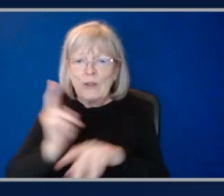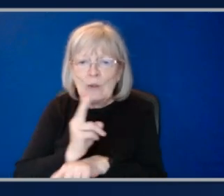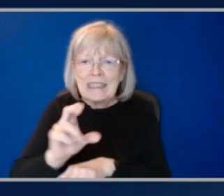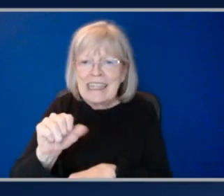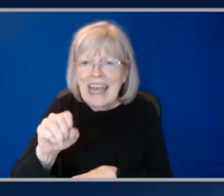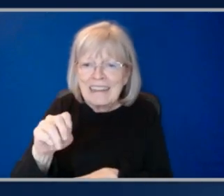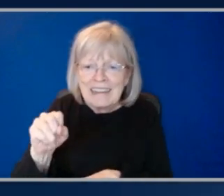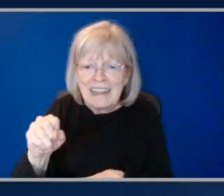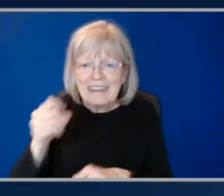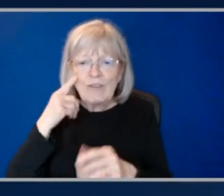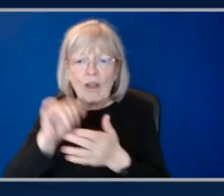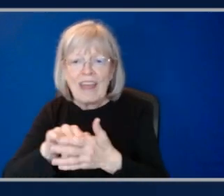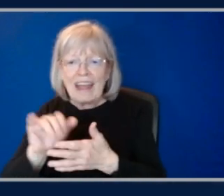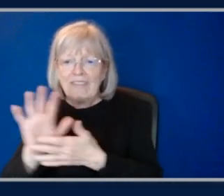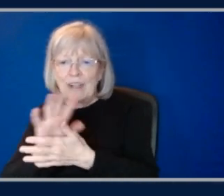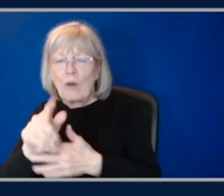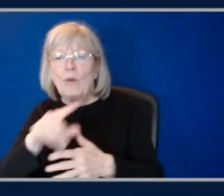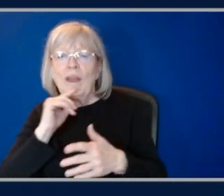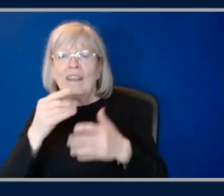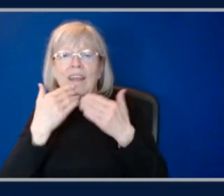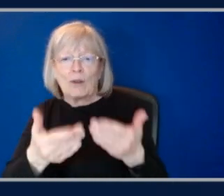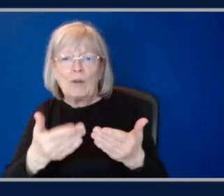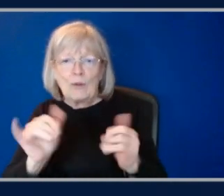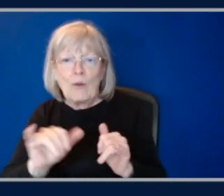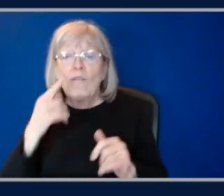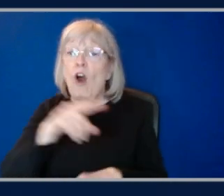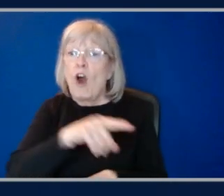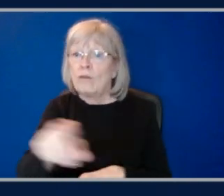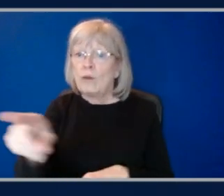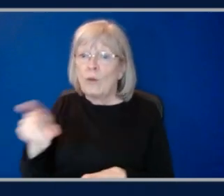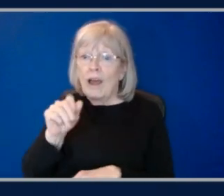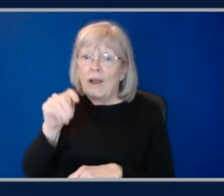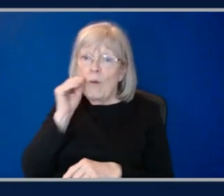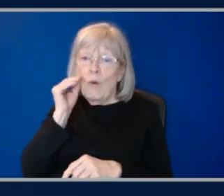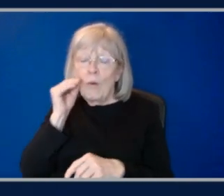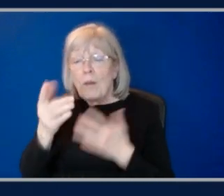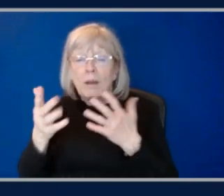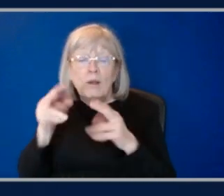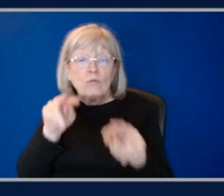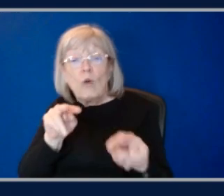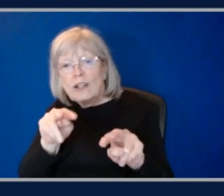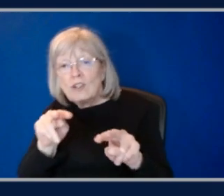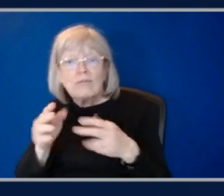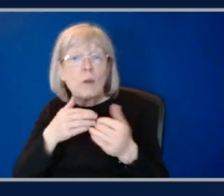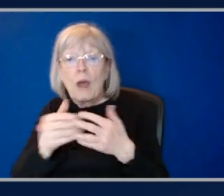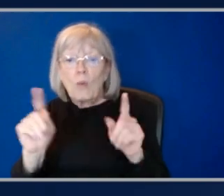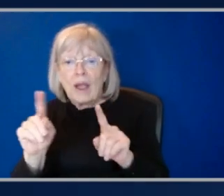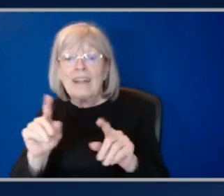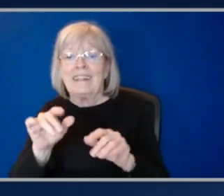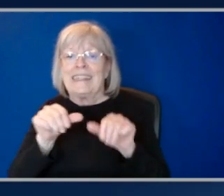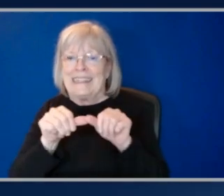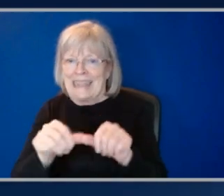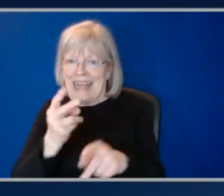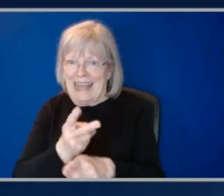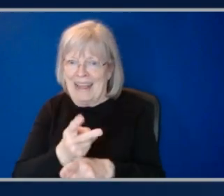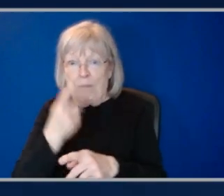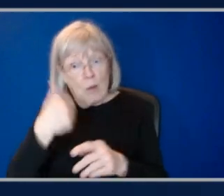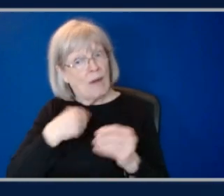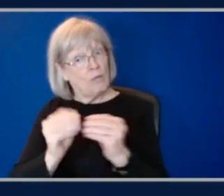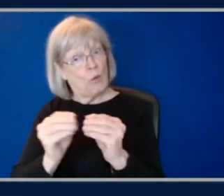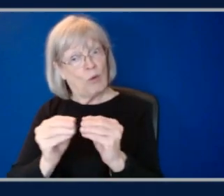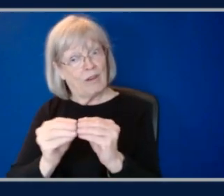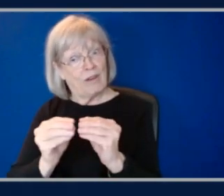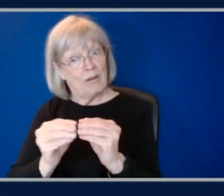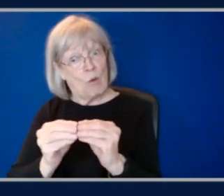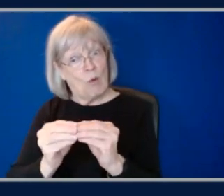as well. Uh, but for all of you at home watching or wherever you're watching from stick around because we still have more. We still have